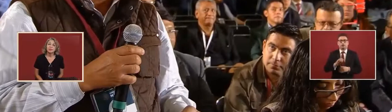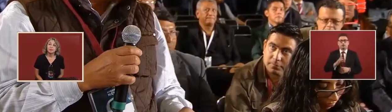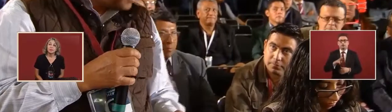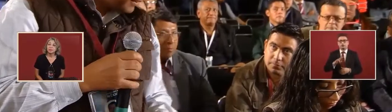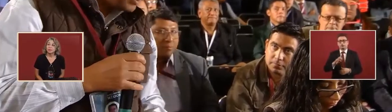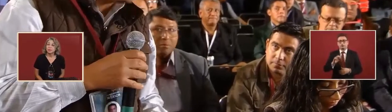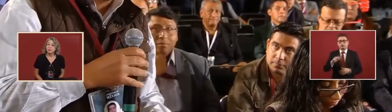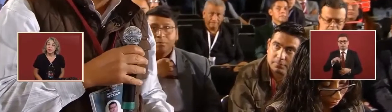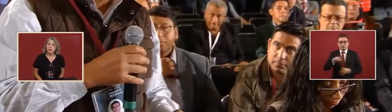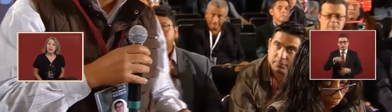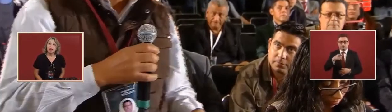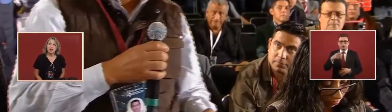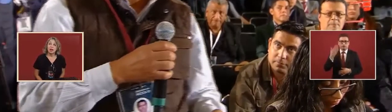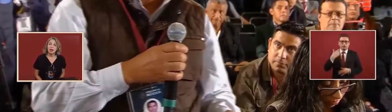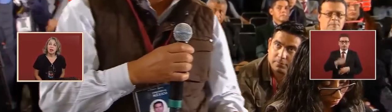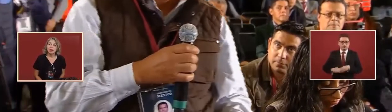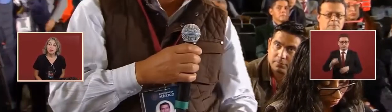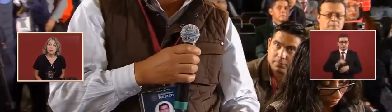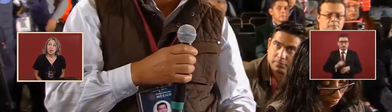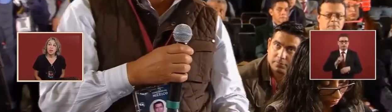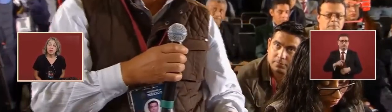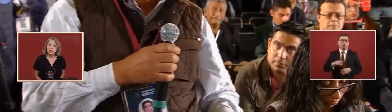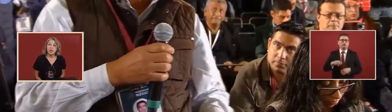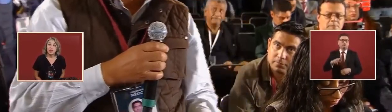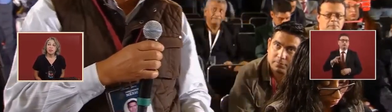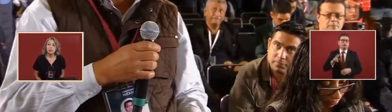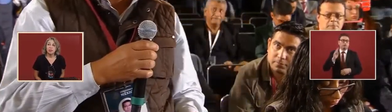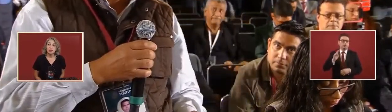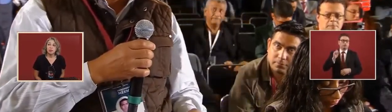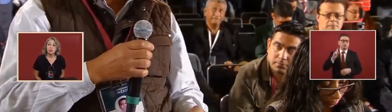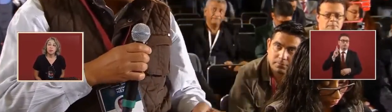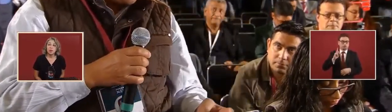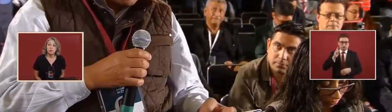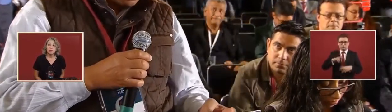On the weekend, we had some good week from the doctors.